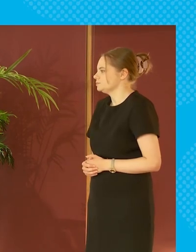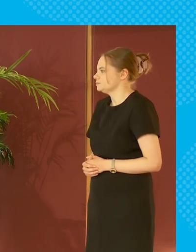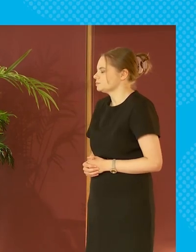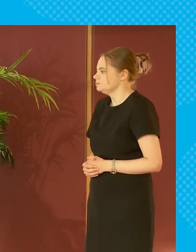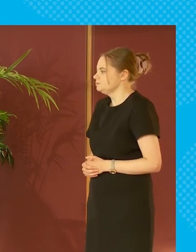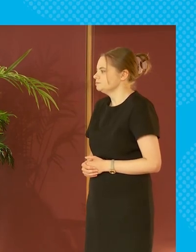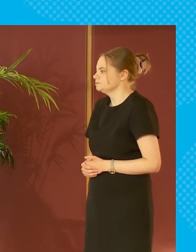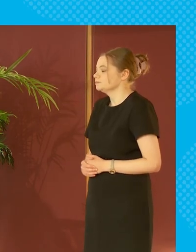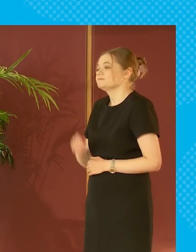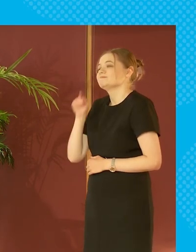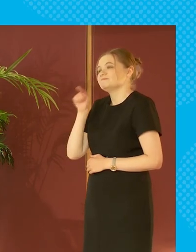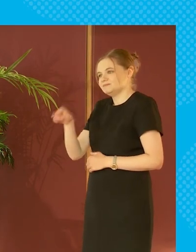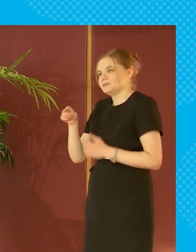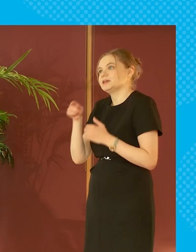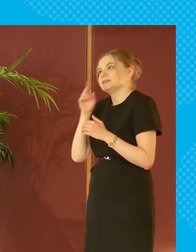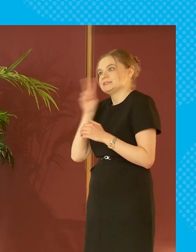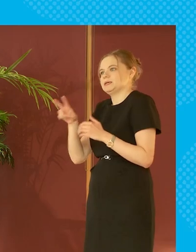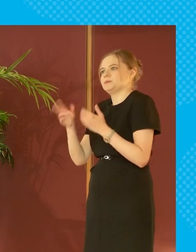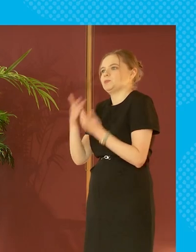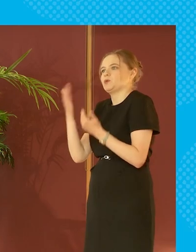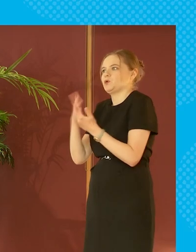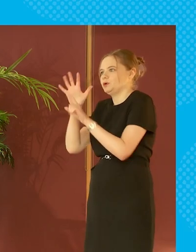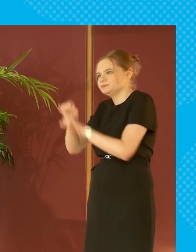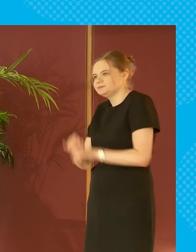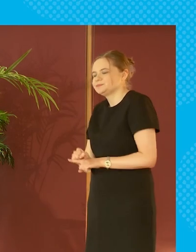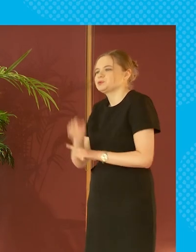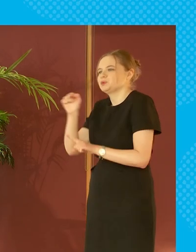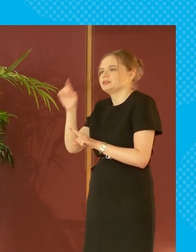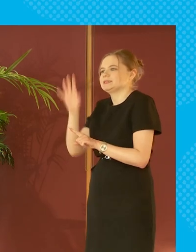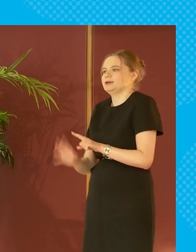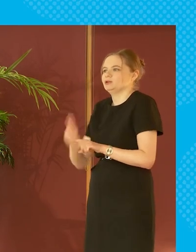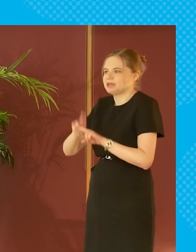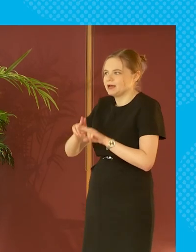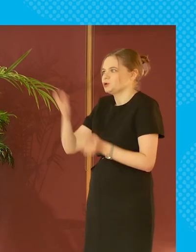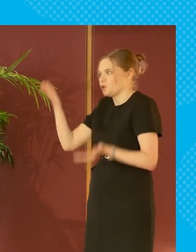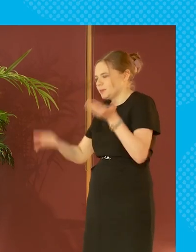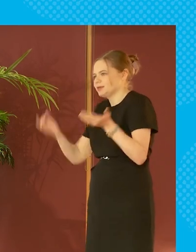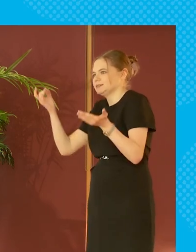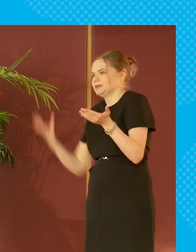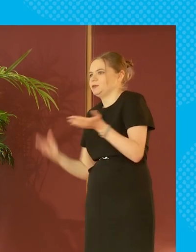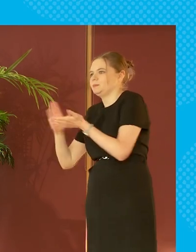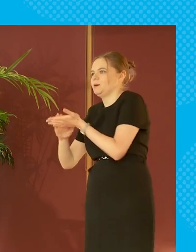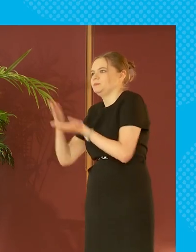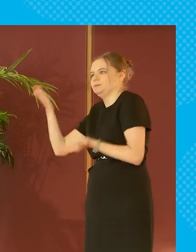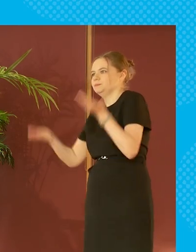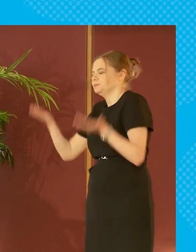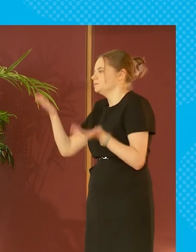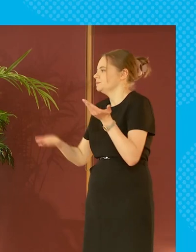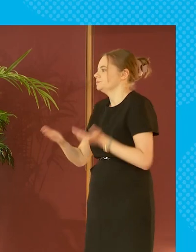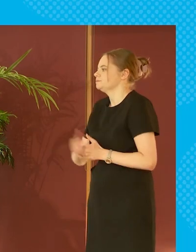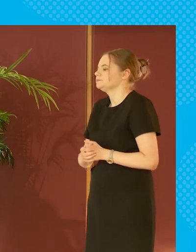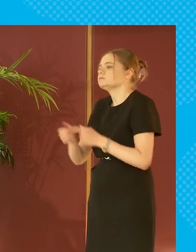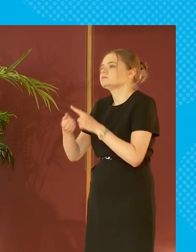way in the experiences of um you know single dads and single moms in relation